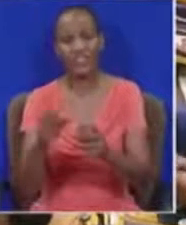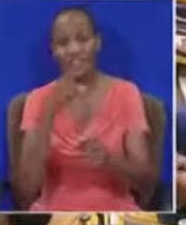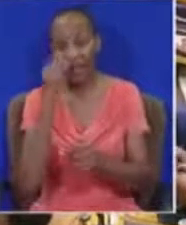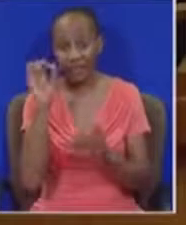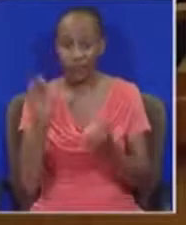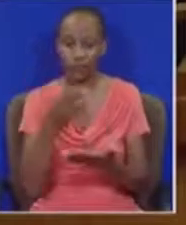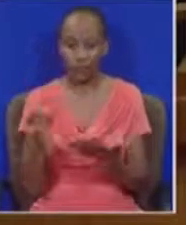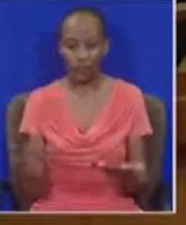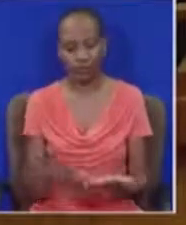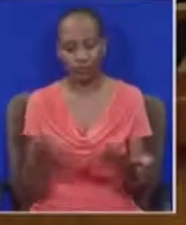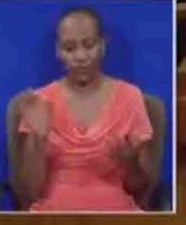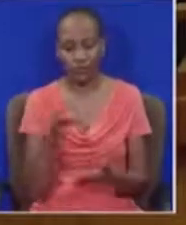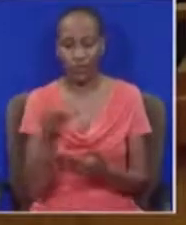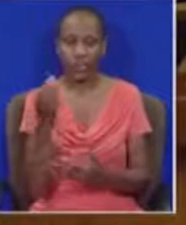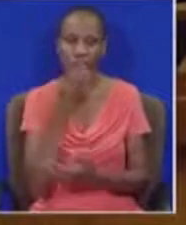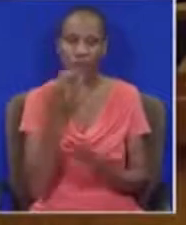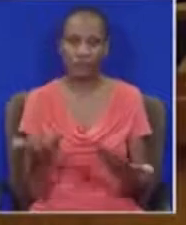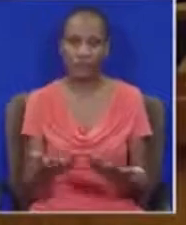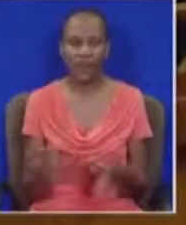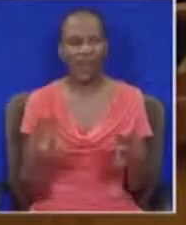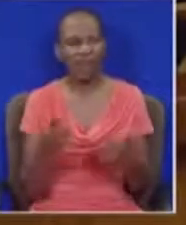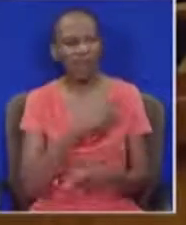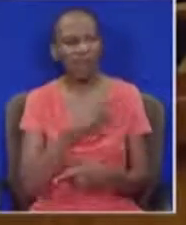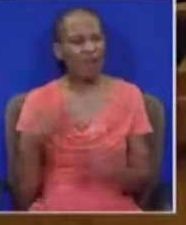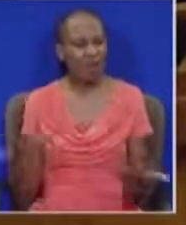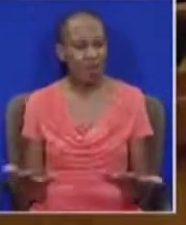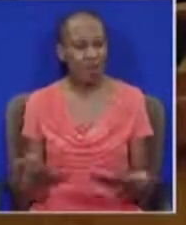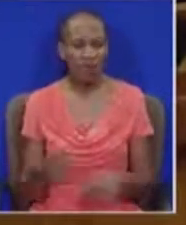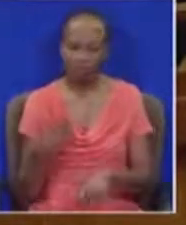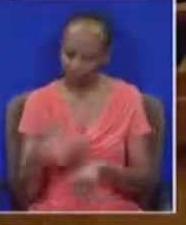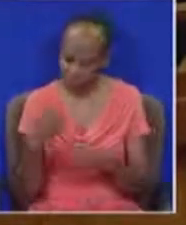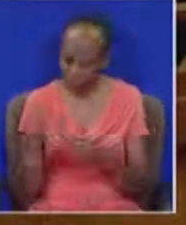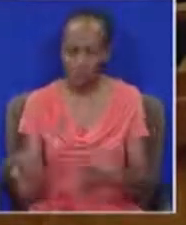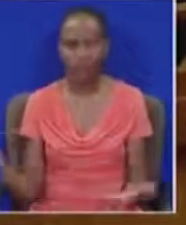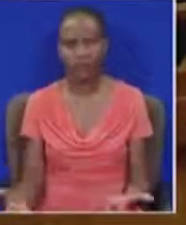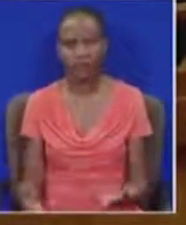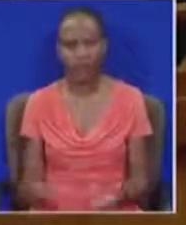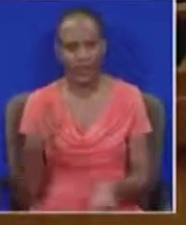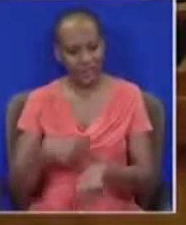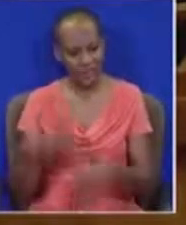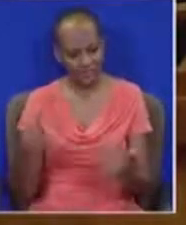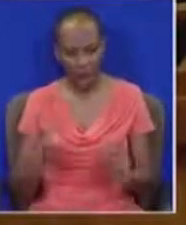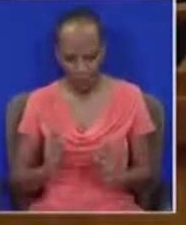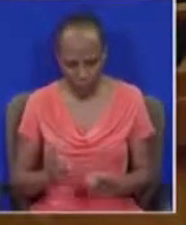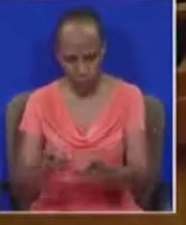goes like this. How long? Too long. This is an emergency.